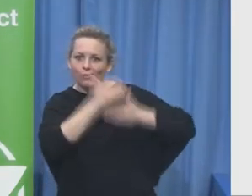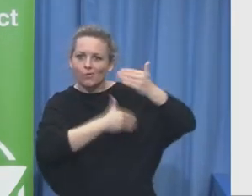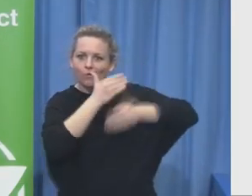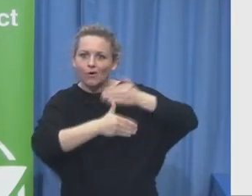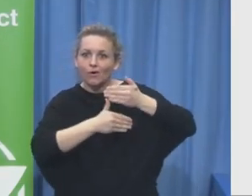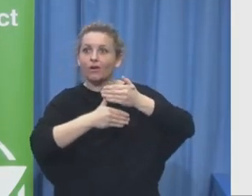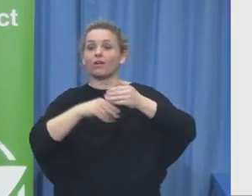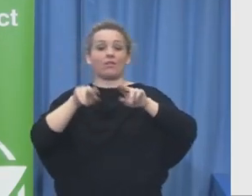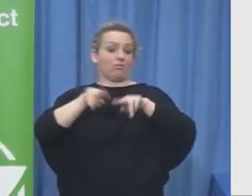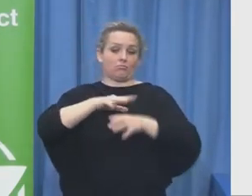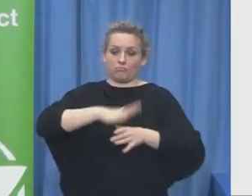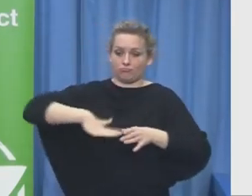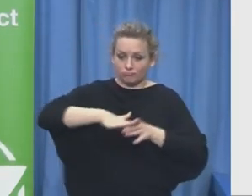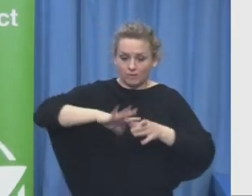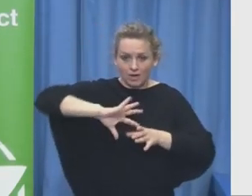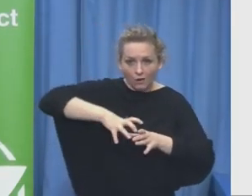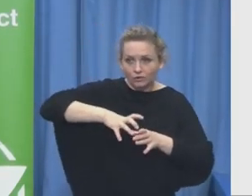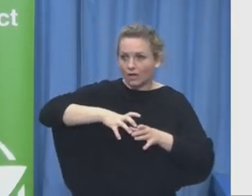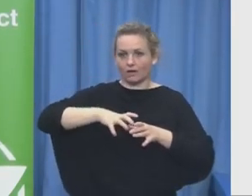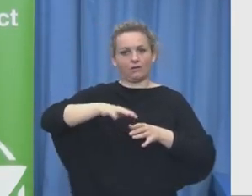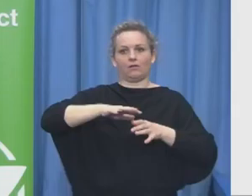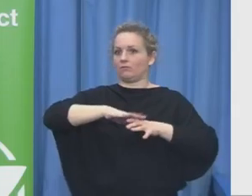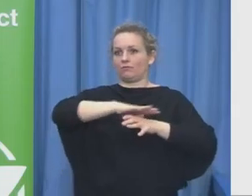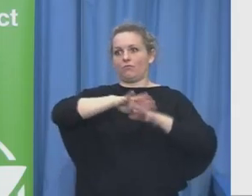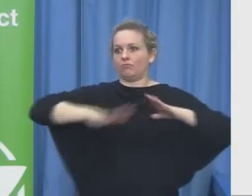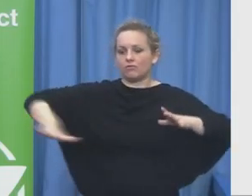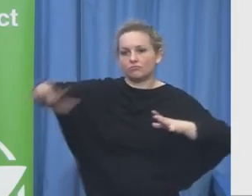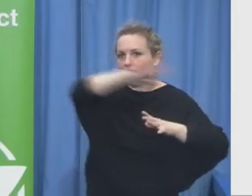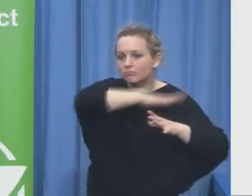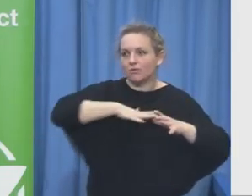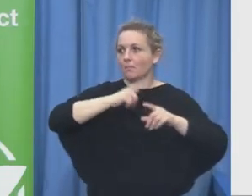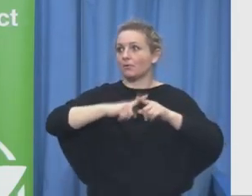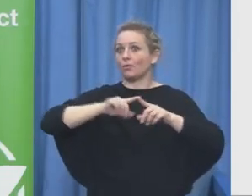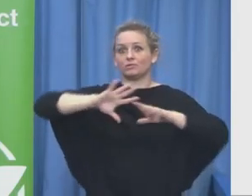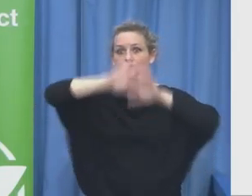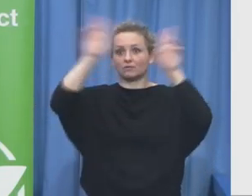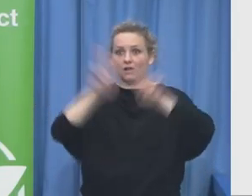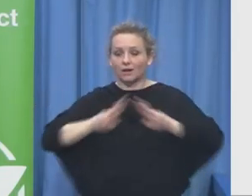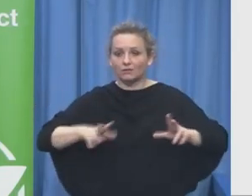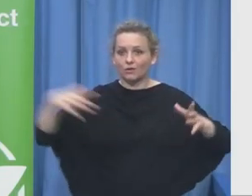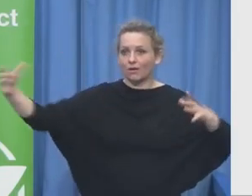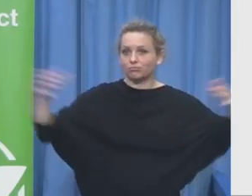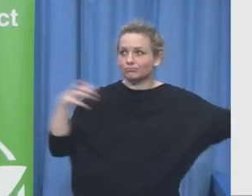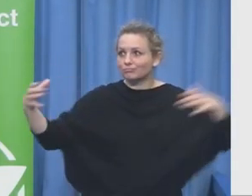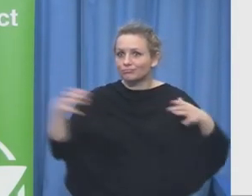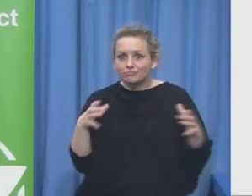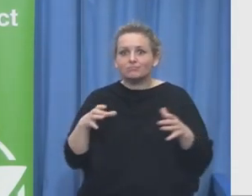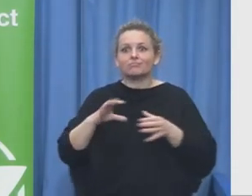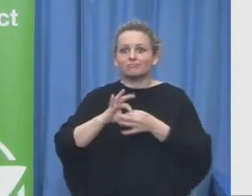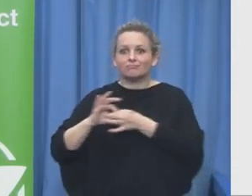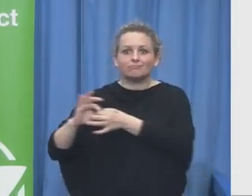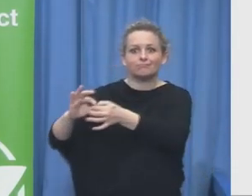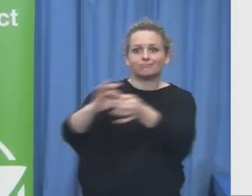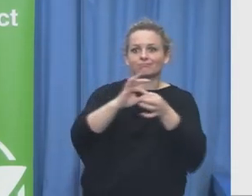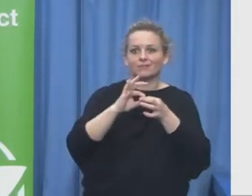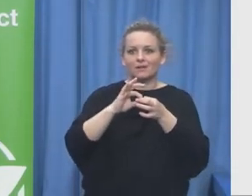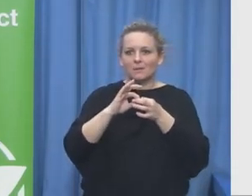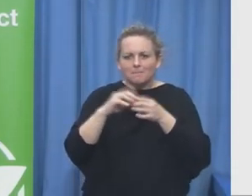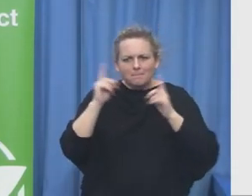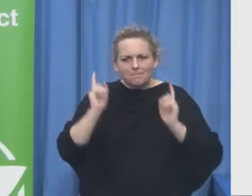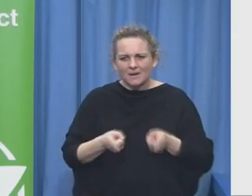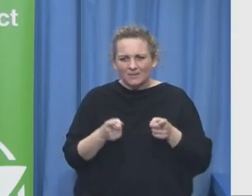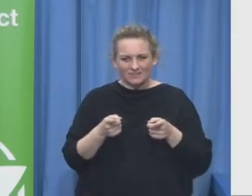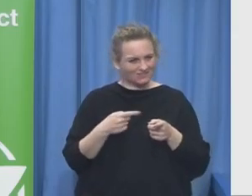and then if we don't share the best practices if we don't share the story I don't think it will be good enough and